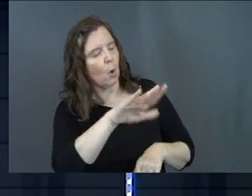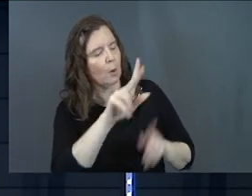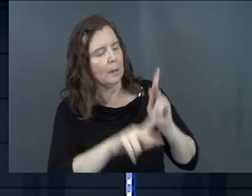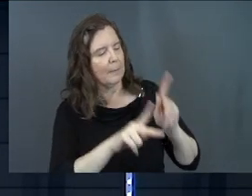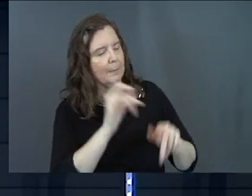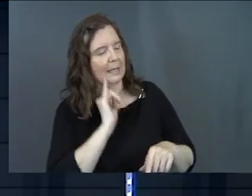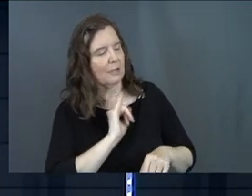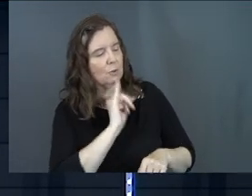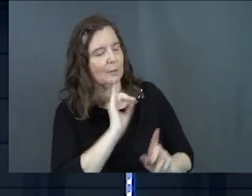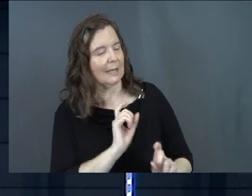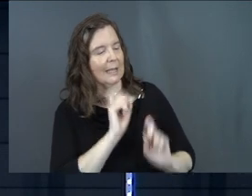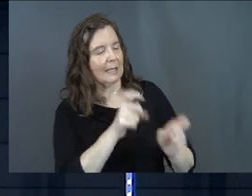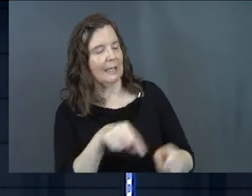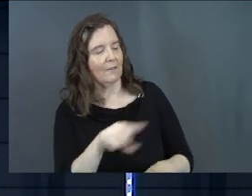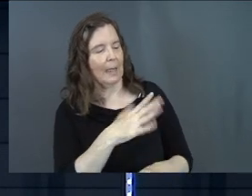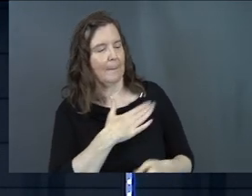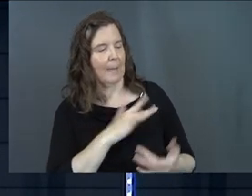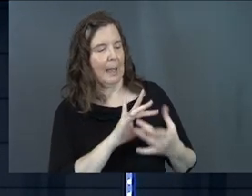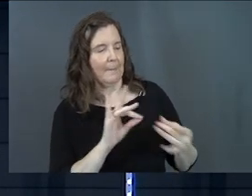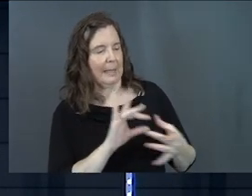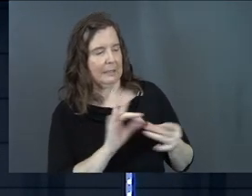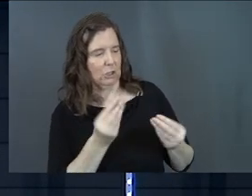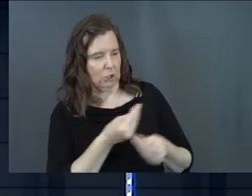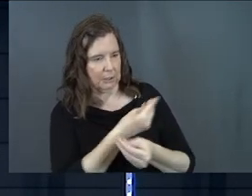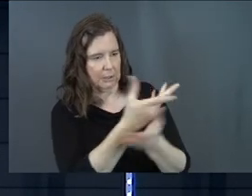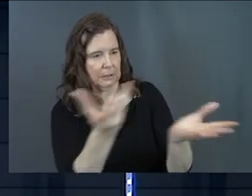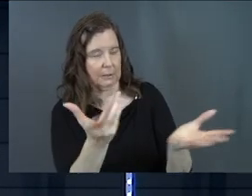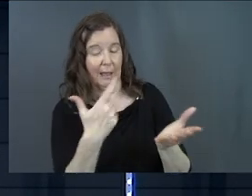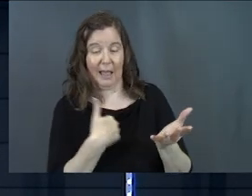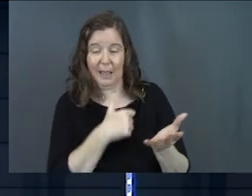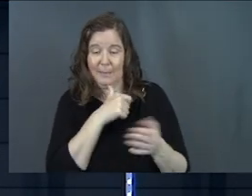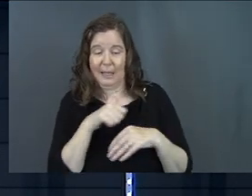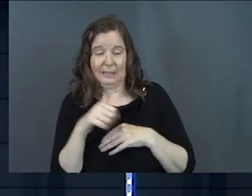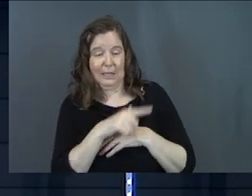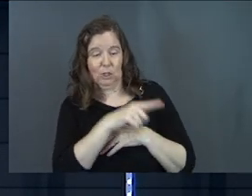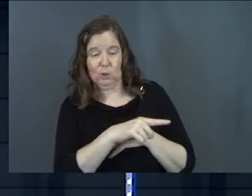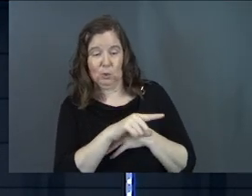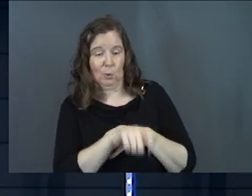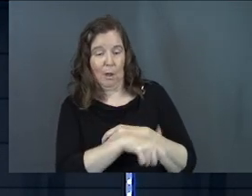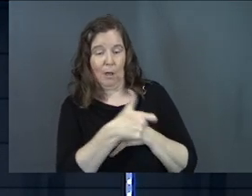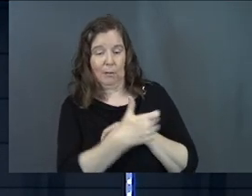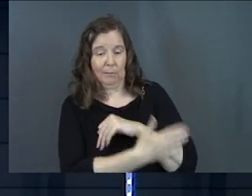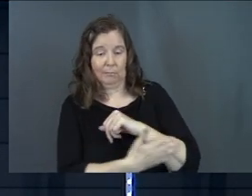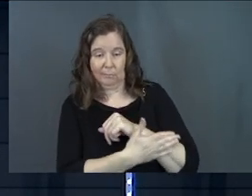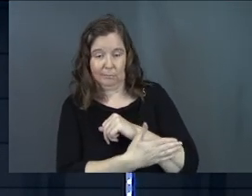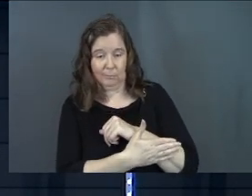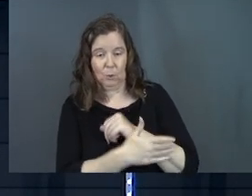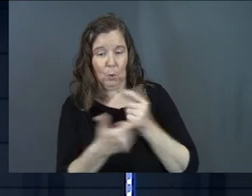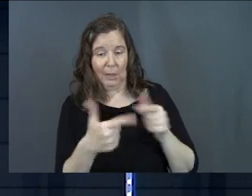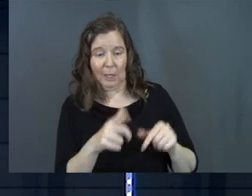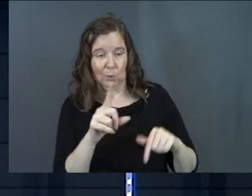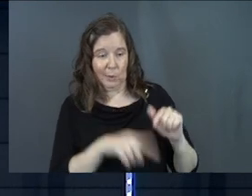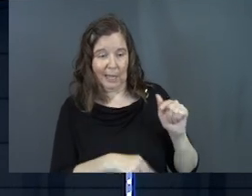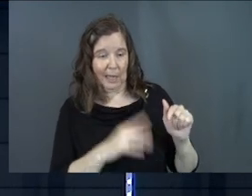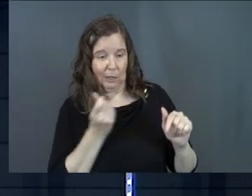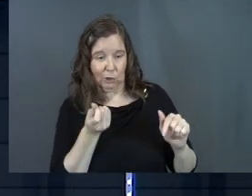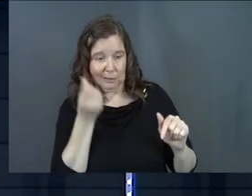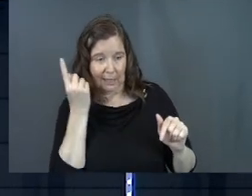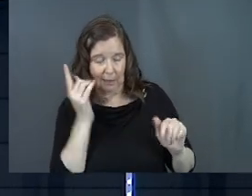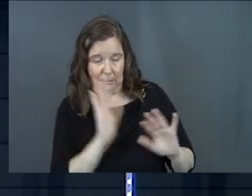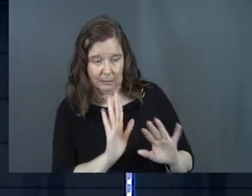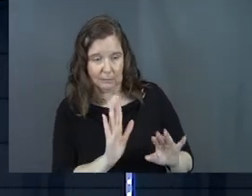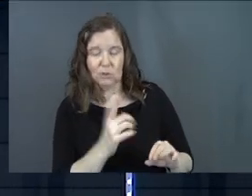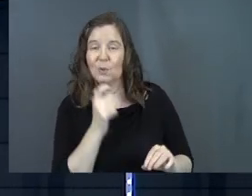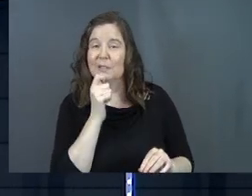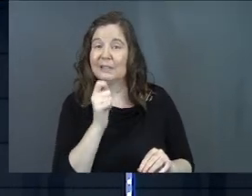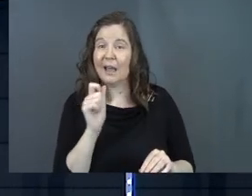people of Israel and give them my messages. I am not sending you to a foreign people whose language you cannot understand.